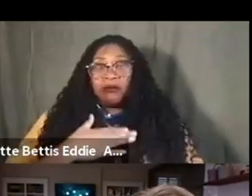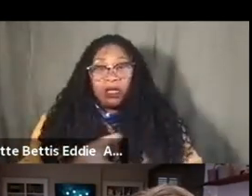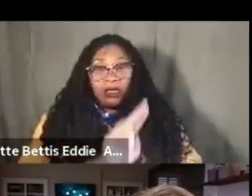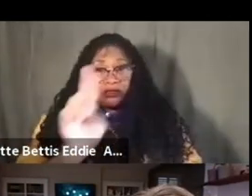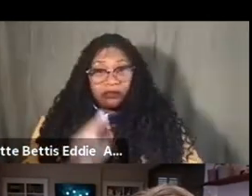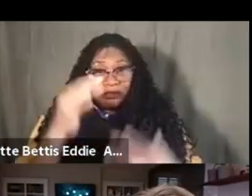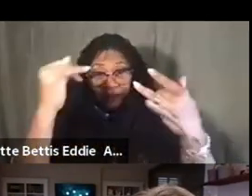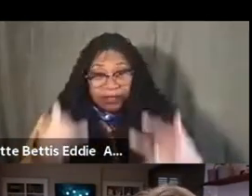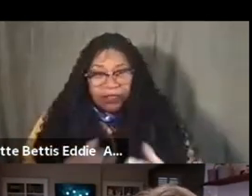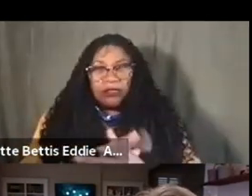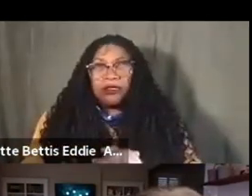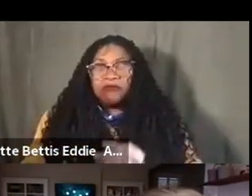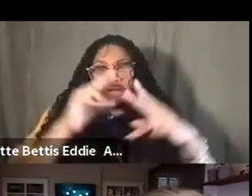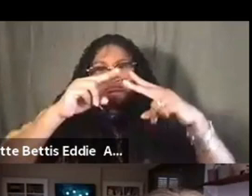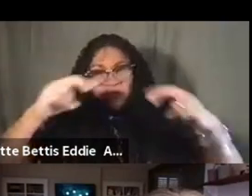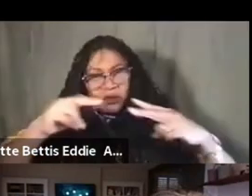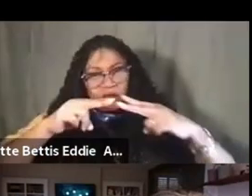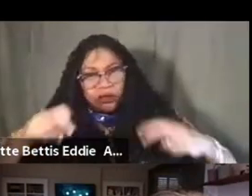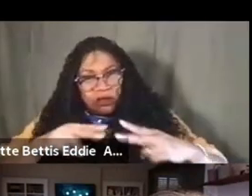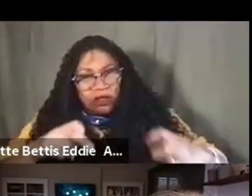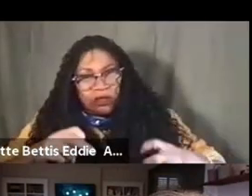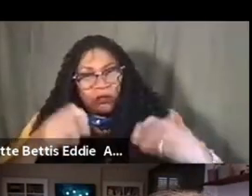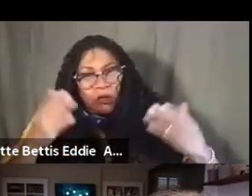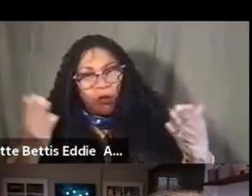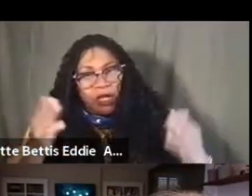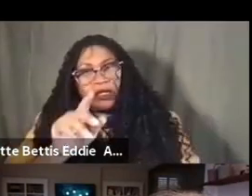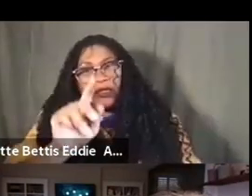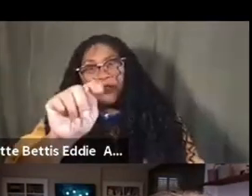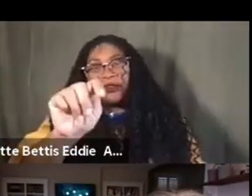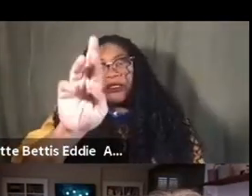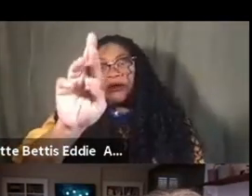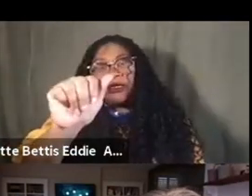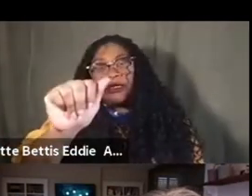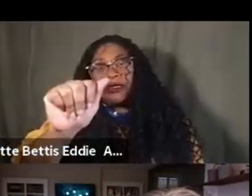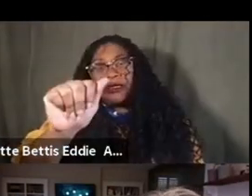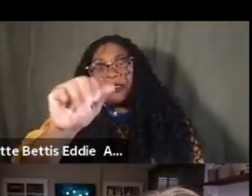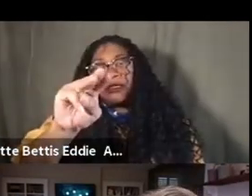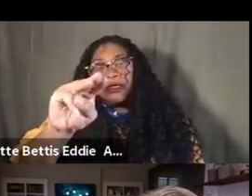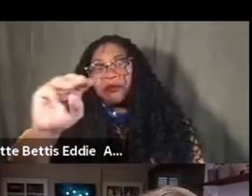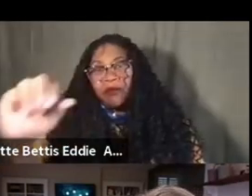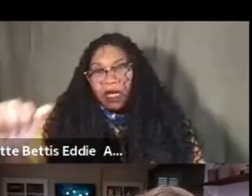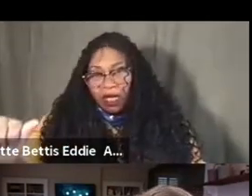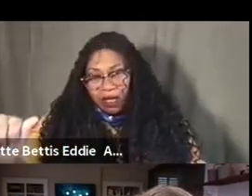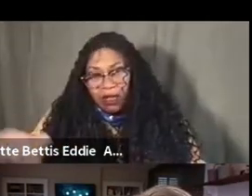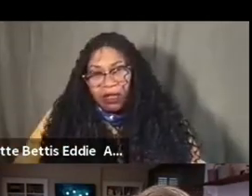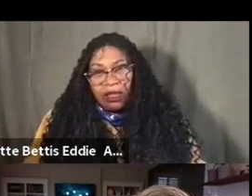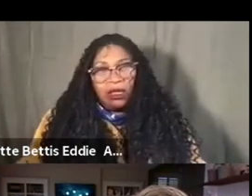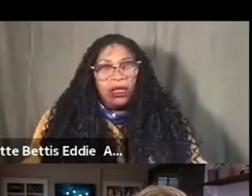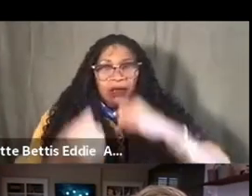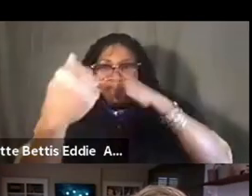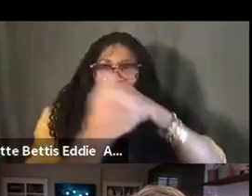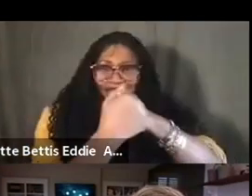been really looking at trauma through my work and I'm looking at it, how it influenced